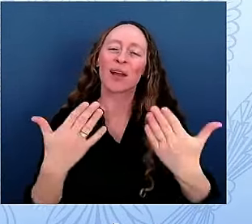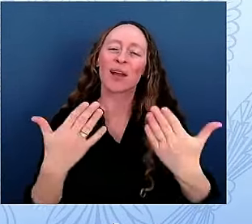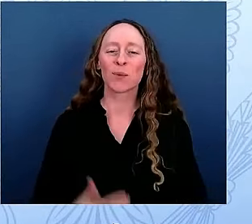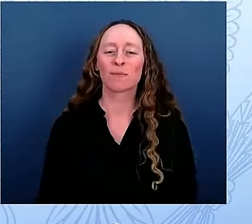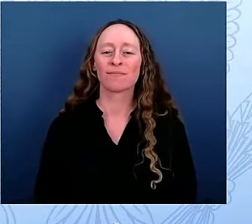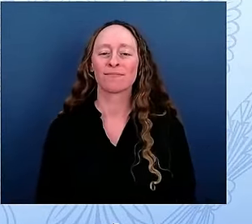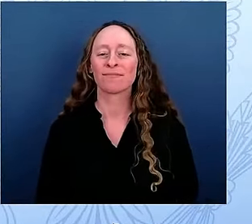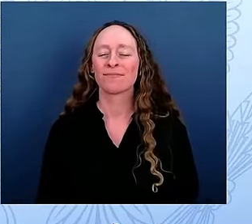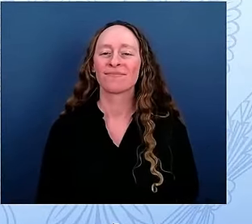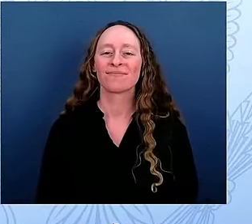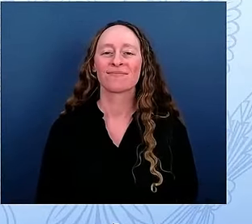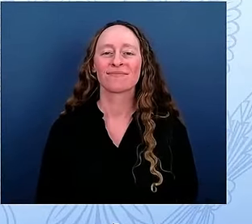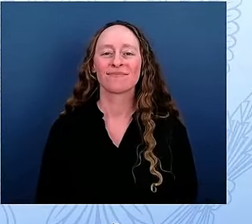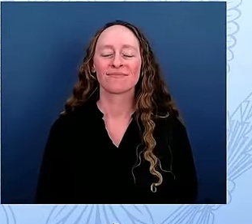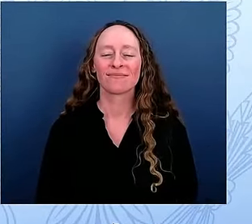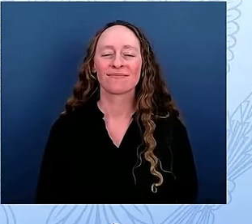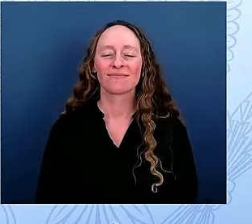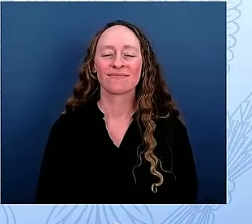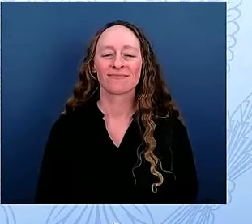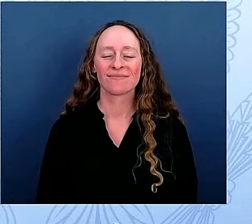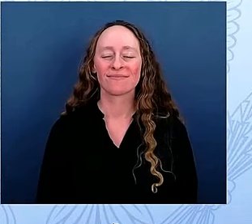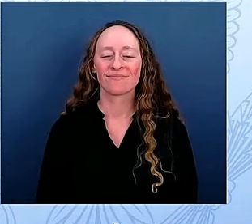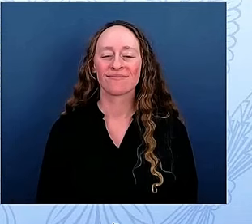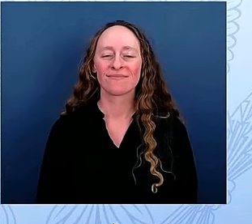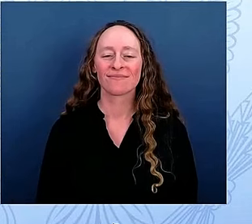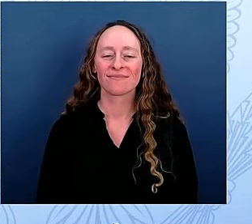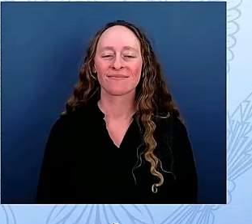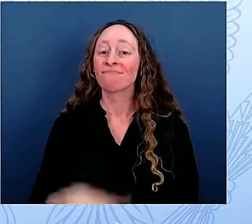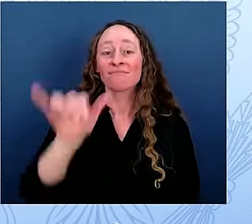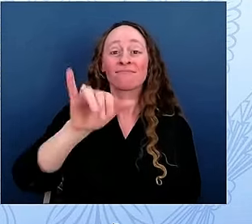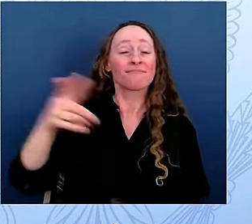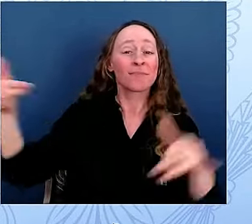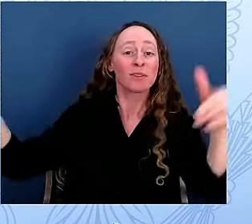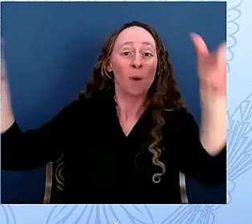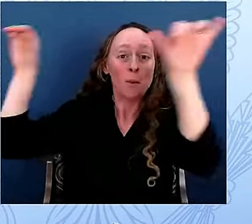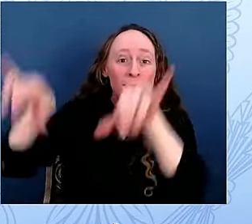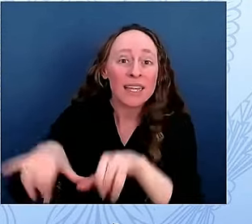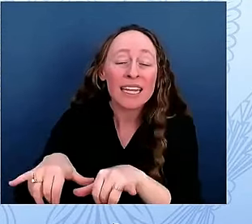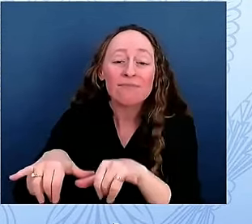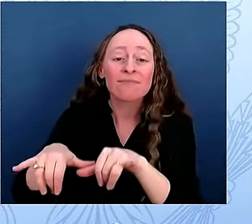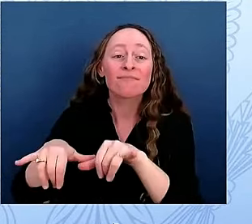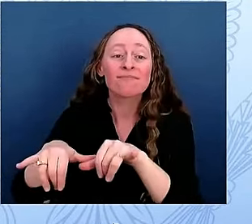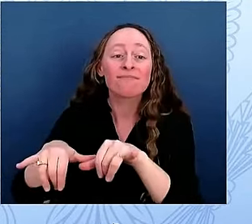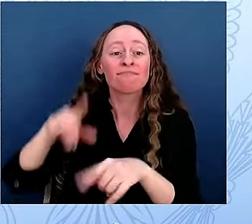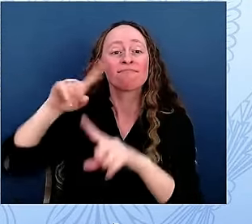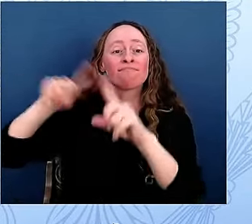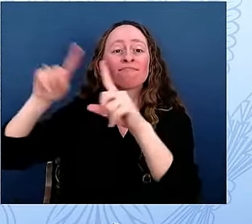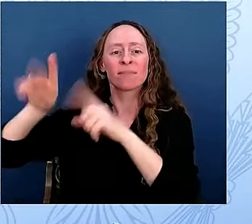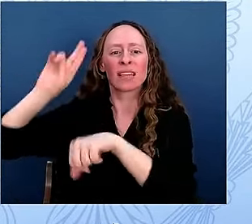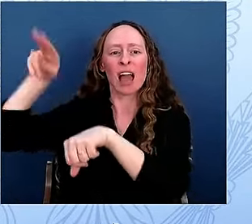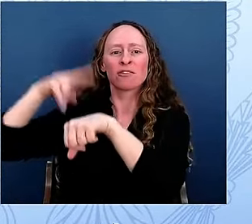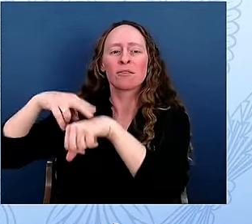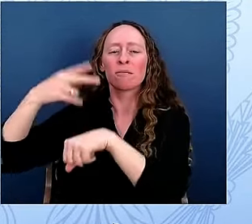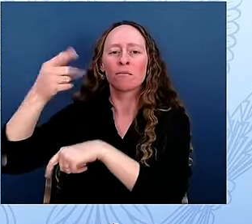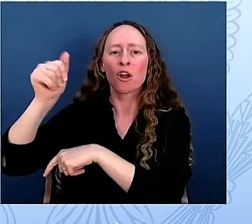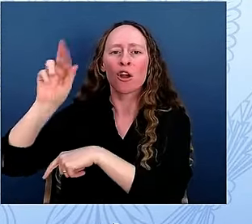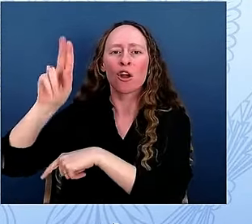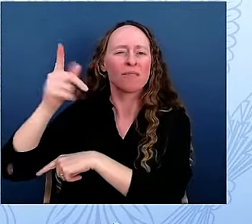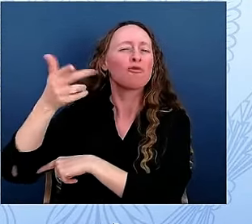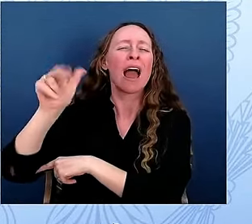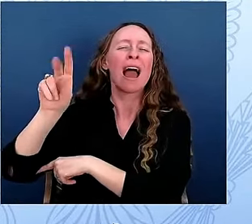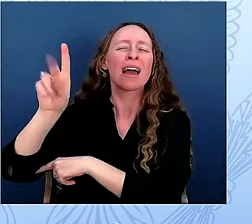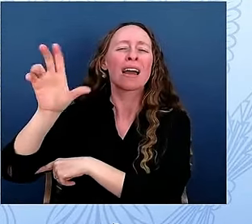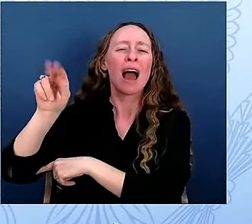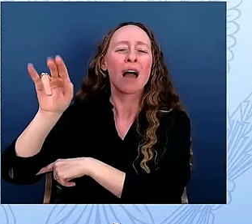Like the Grand Canyon of Yosemite, our White House is a national park. And I'm grateful to the National